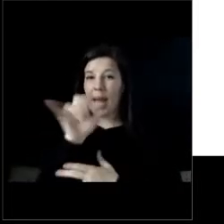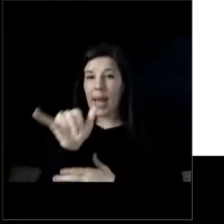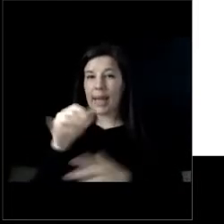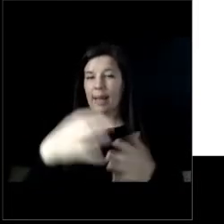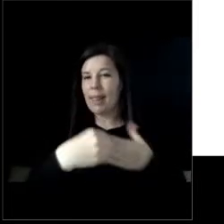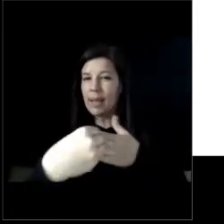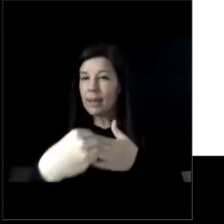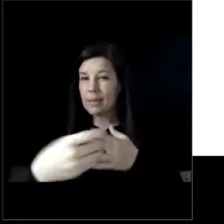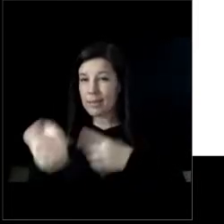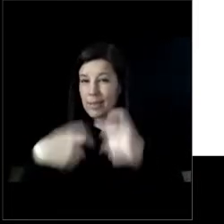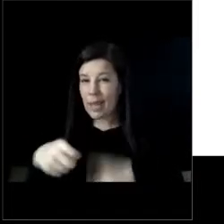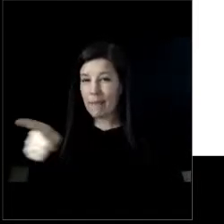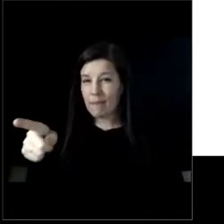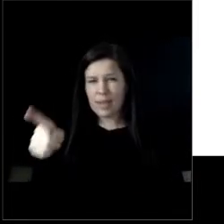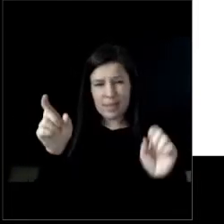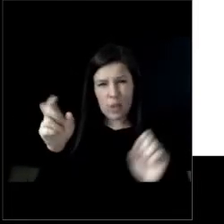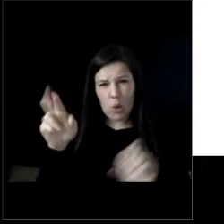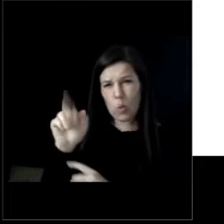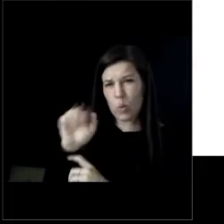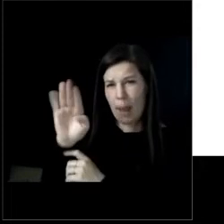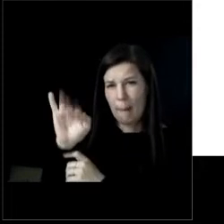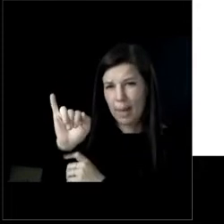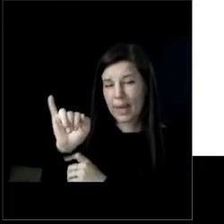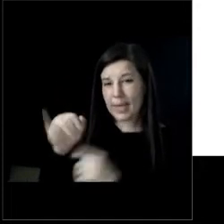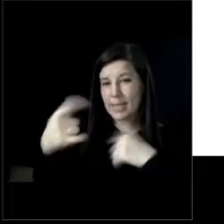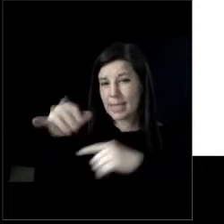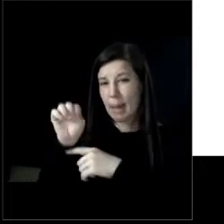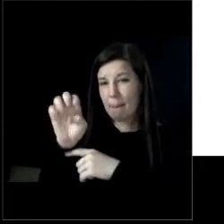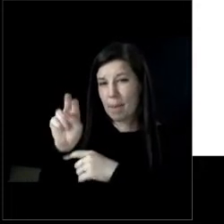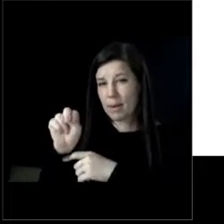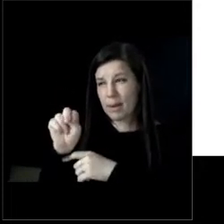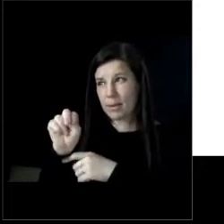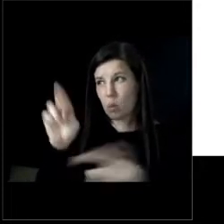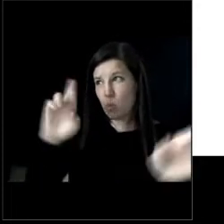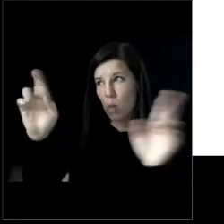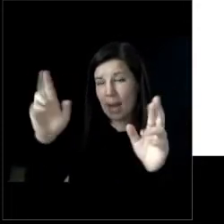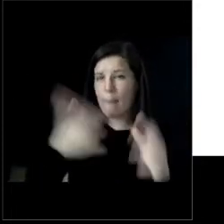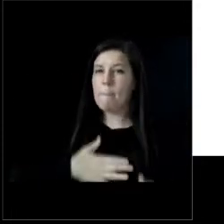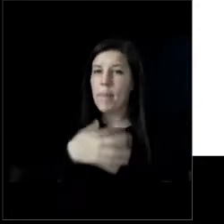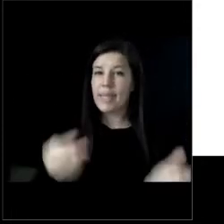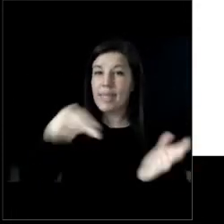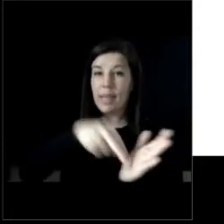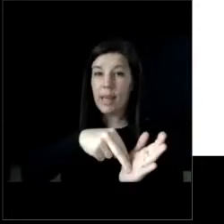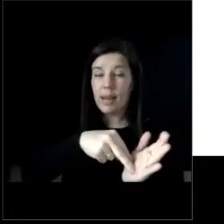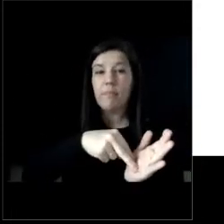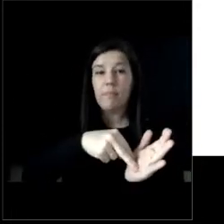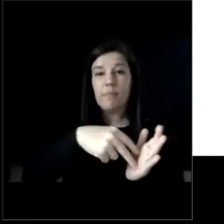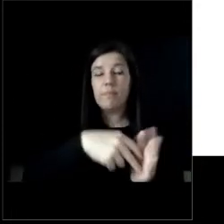Rabbi Simon we are ready let's all stand for the invocation and the Pledge of Allegiance